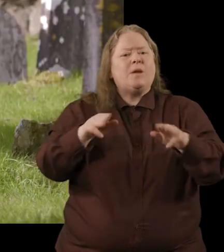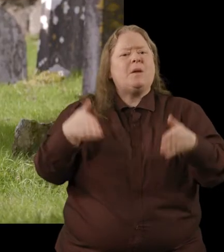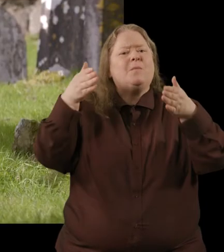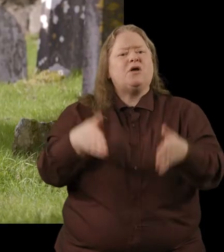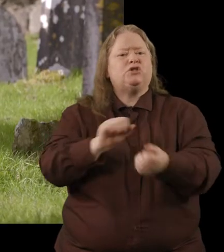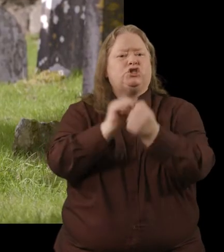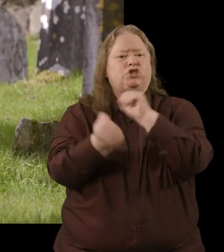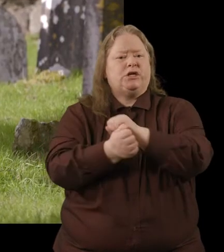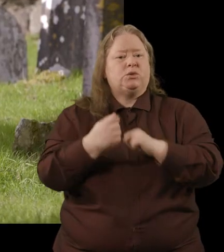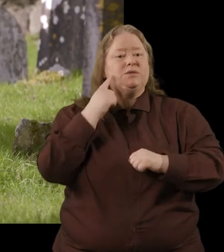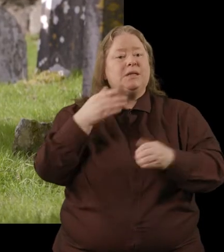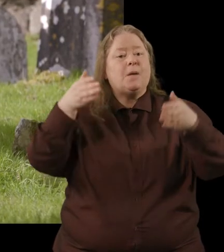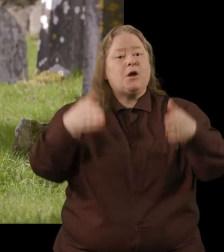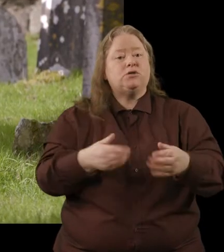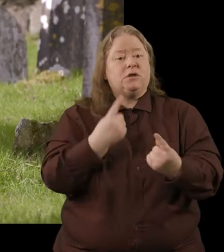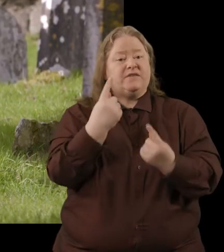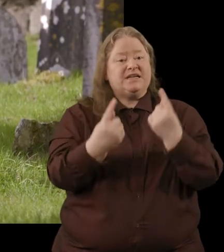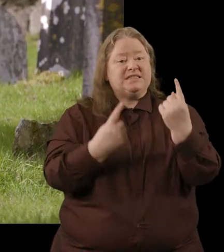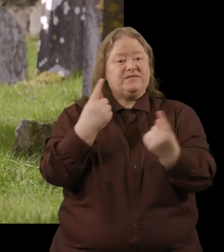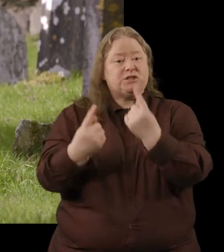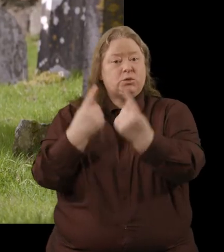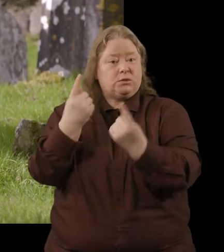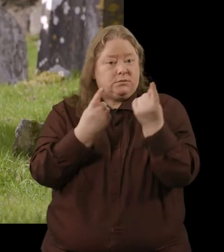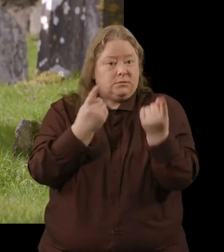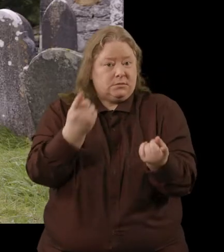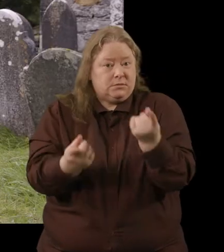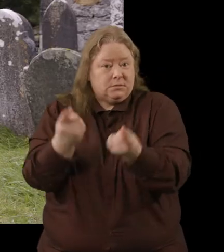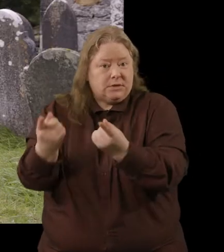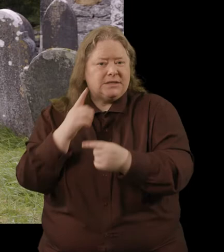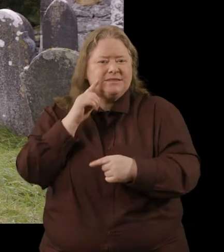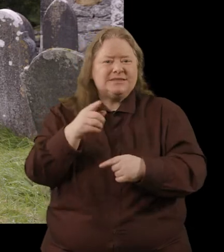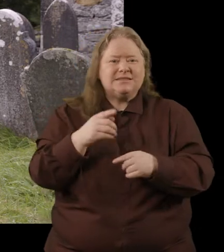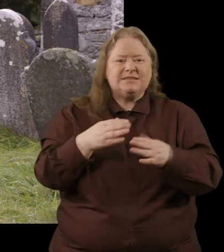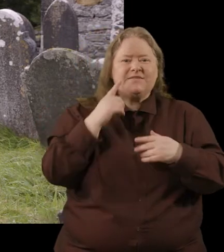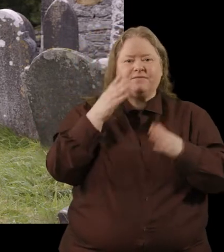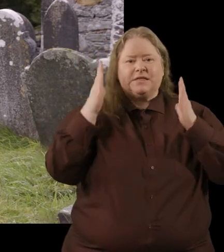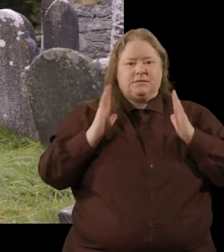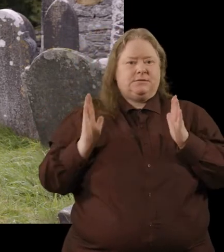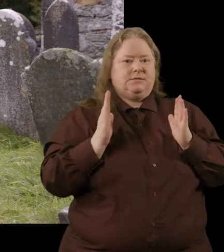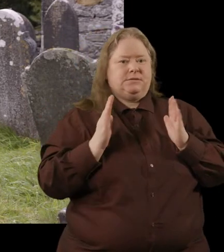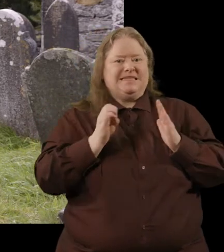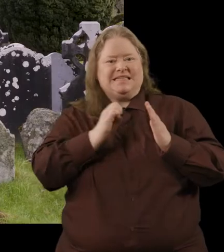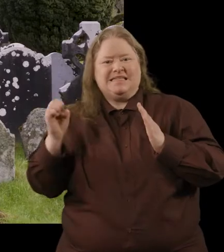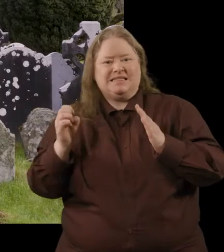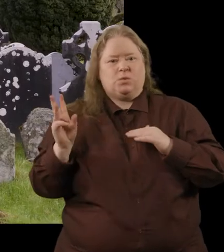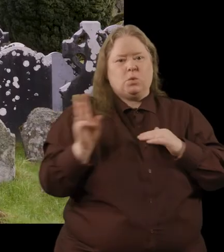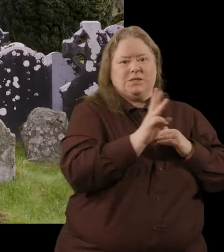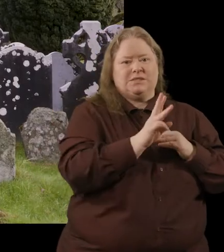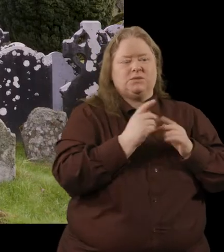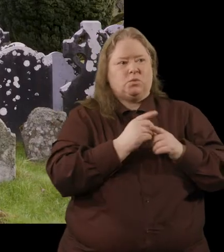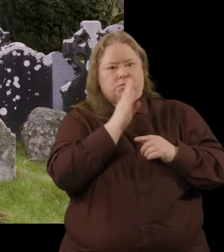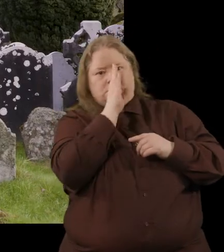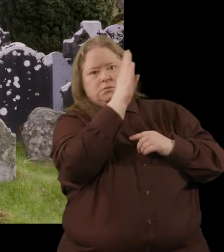we see the burial of an individual and we see the burial of the body so that they're facing east west they're going to face Jerusalem